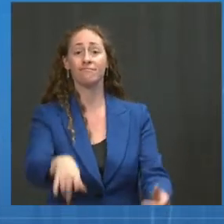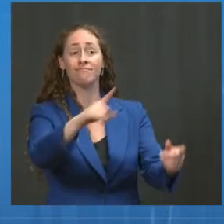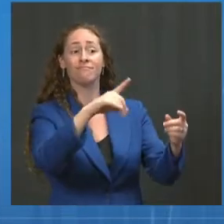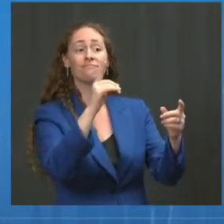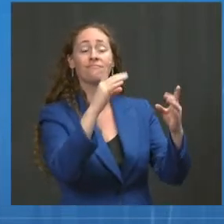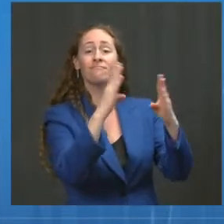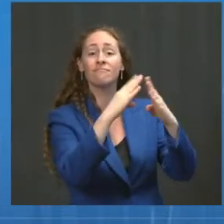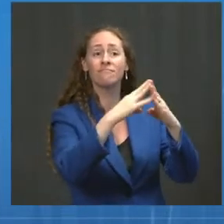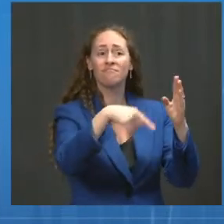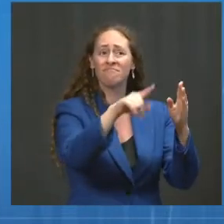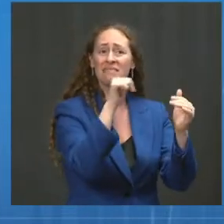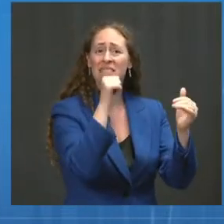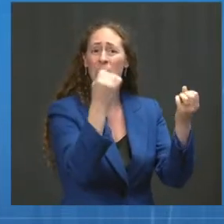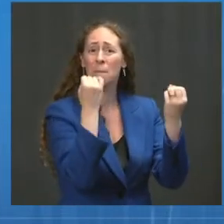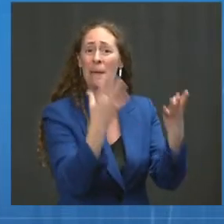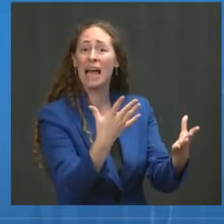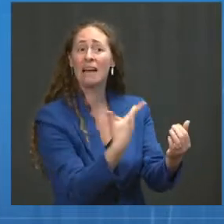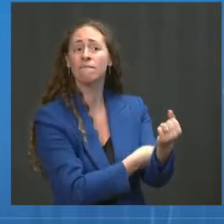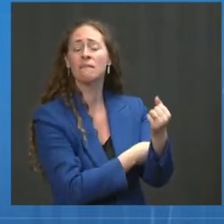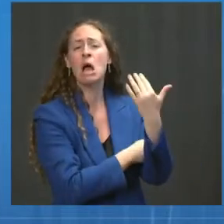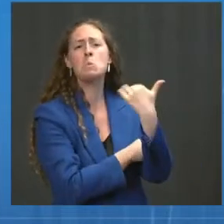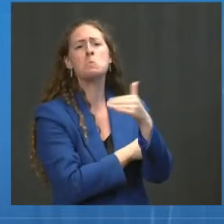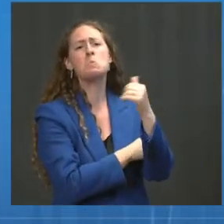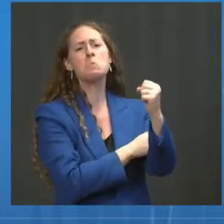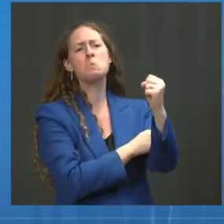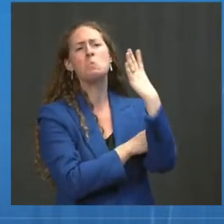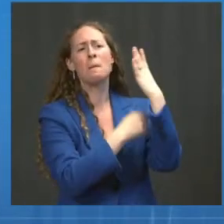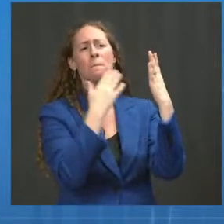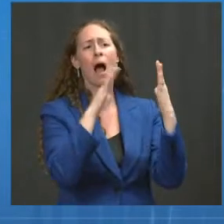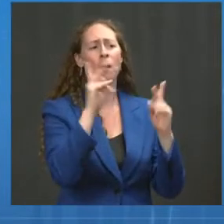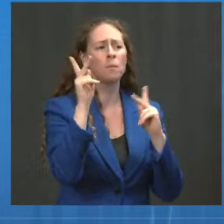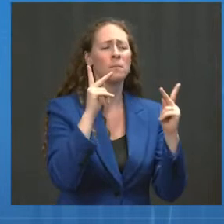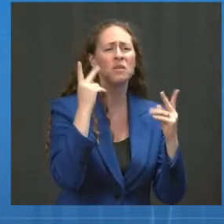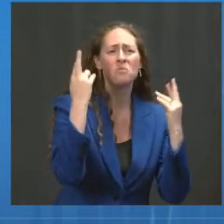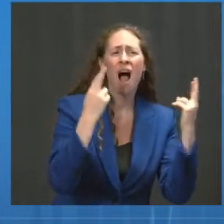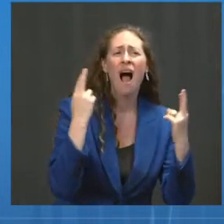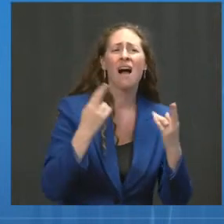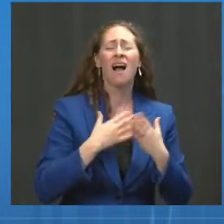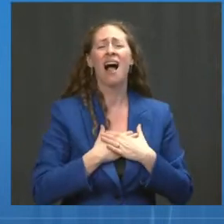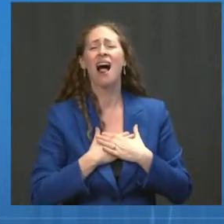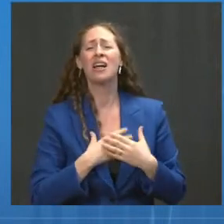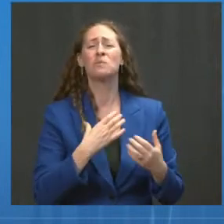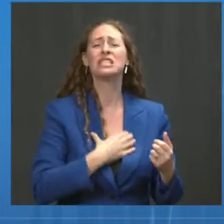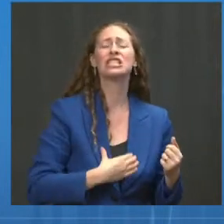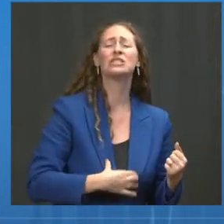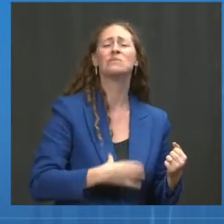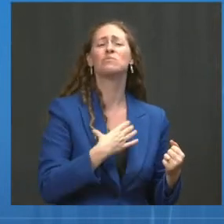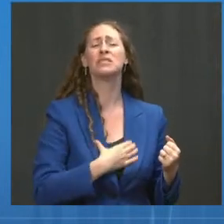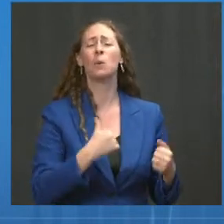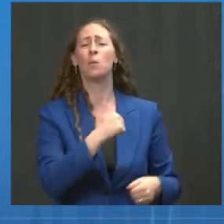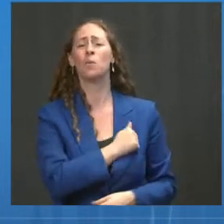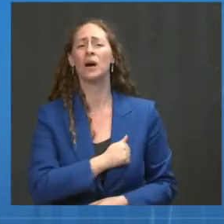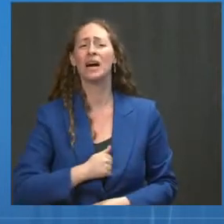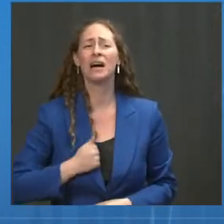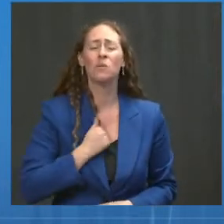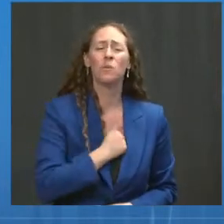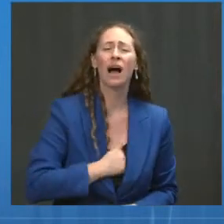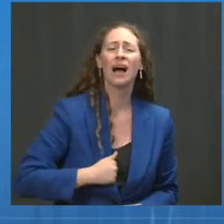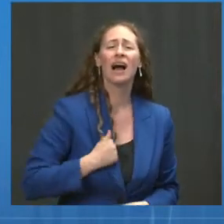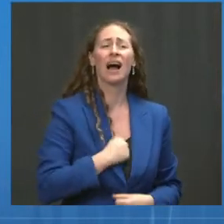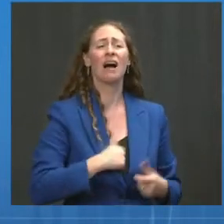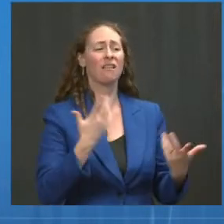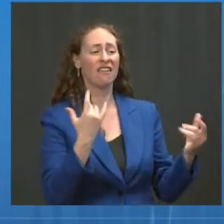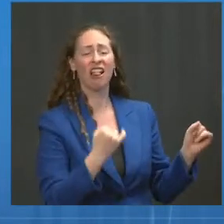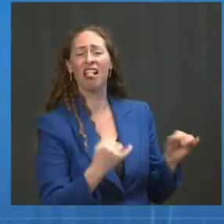heartbreaking stories of people who did not get vaccinated only then to get severe COVID-19. In these areas,